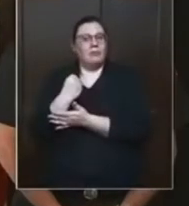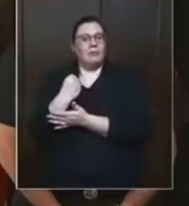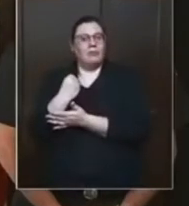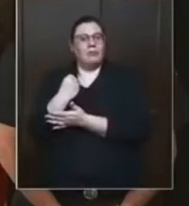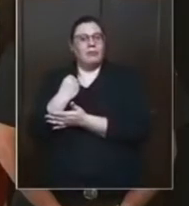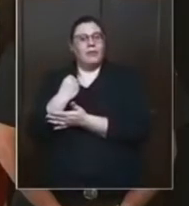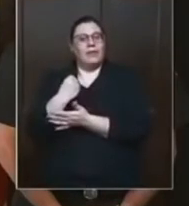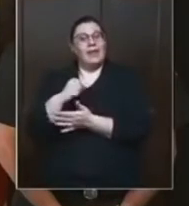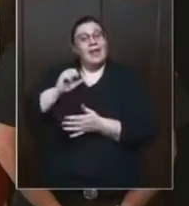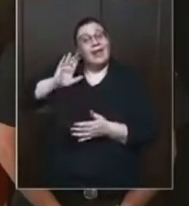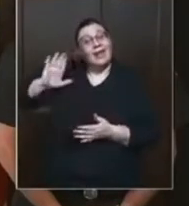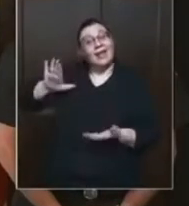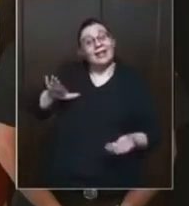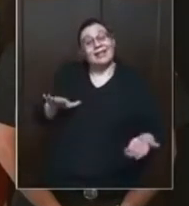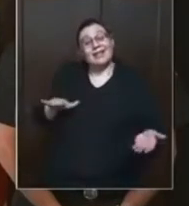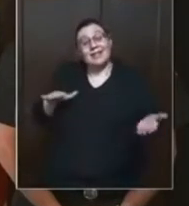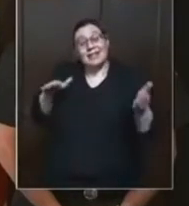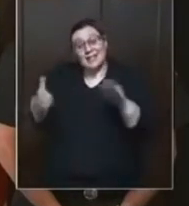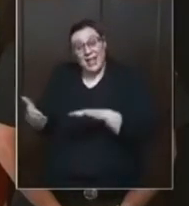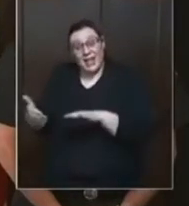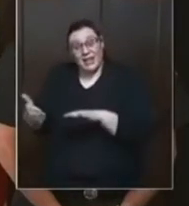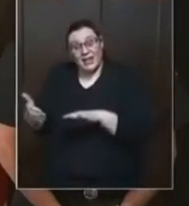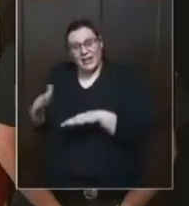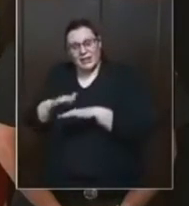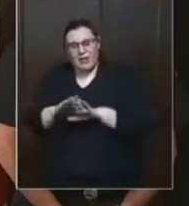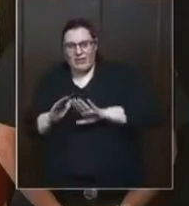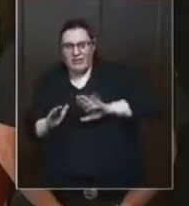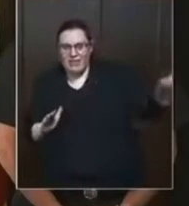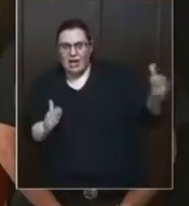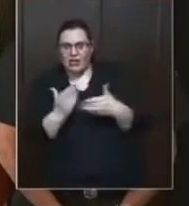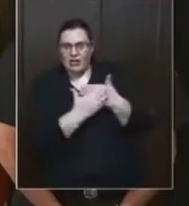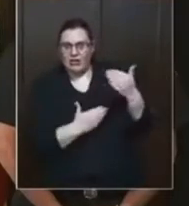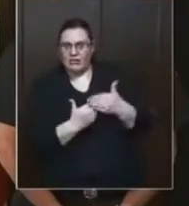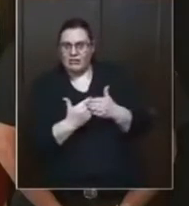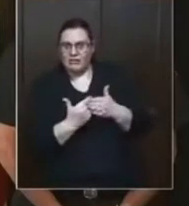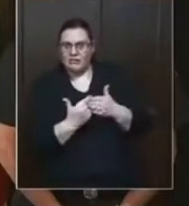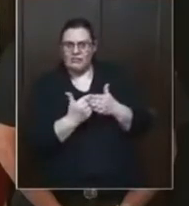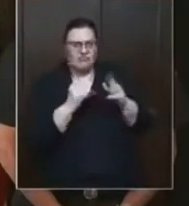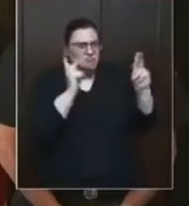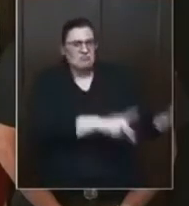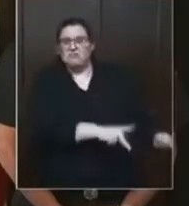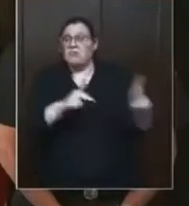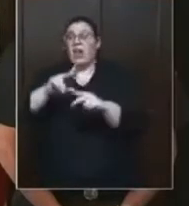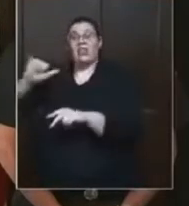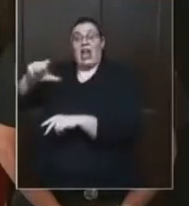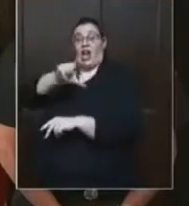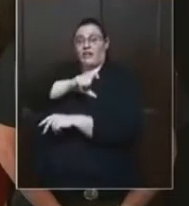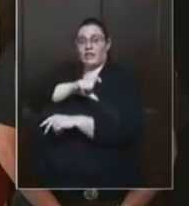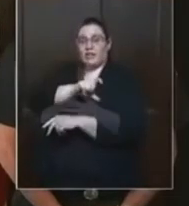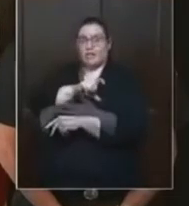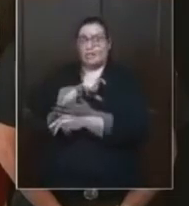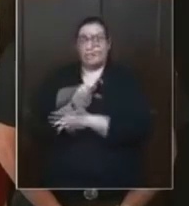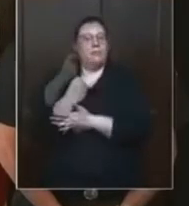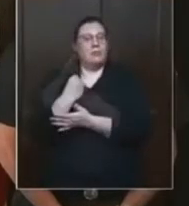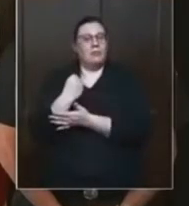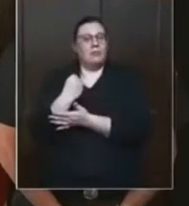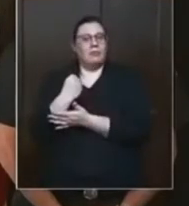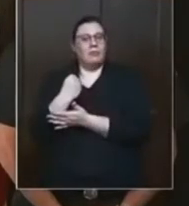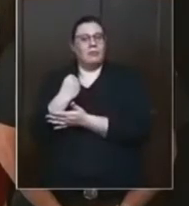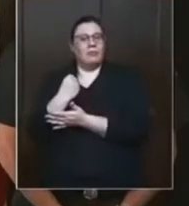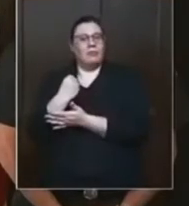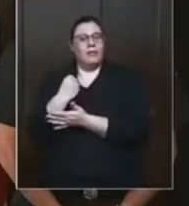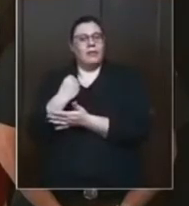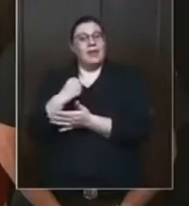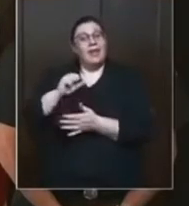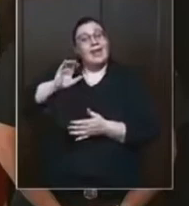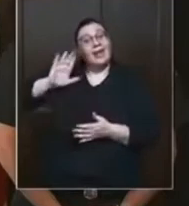You're about to reap what you sow, fool. Okay? For her sins have reached unto heaven. So, here's the thing. America,